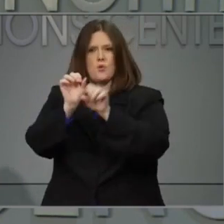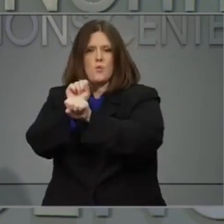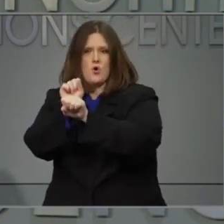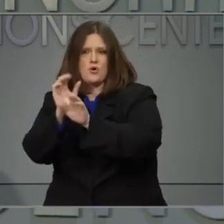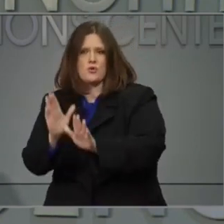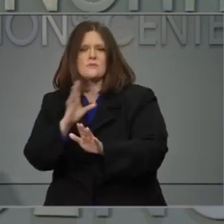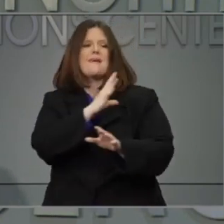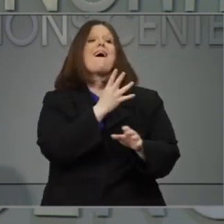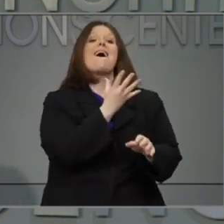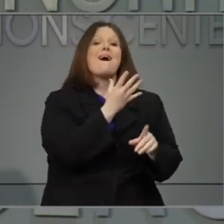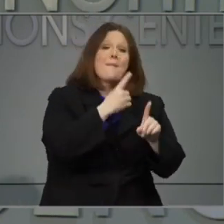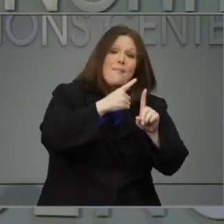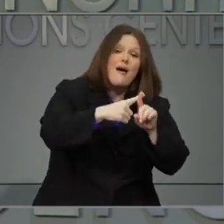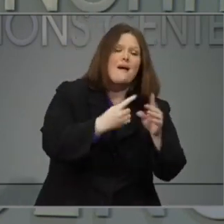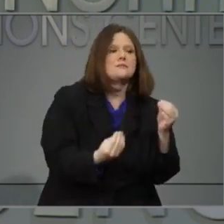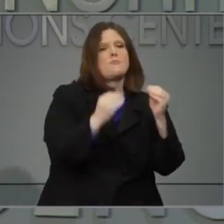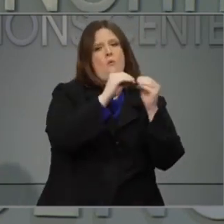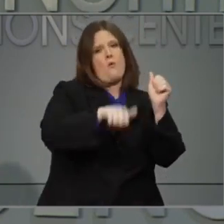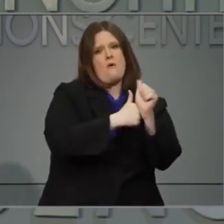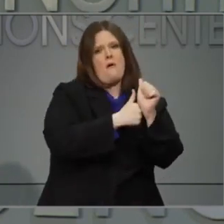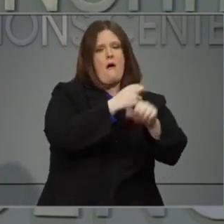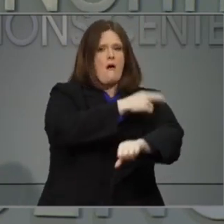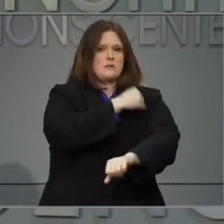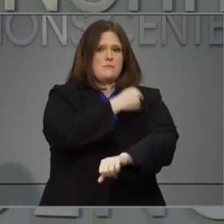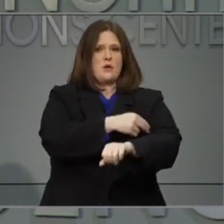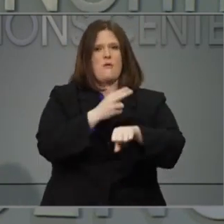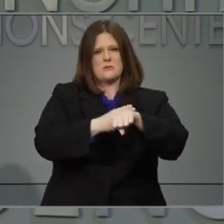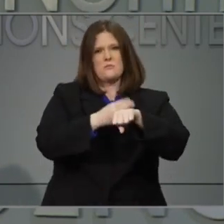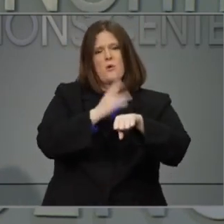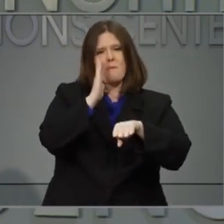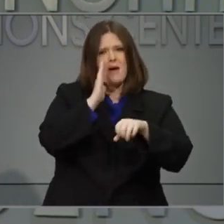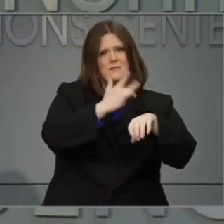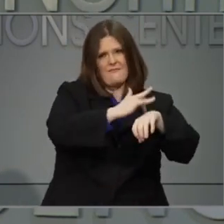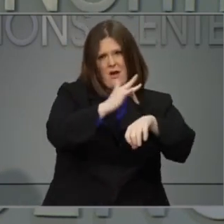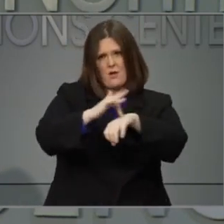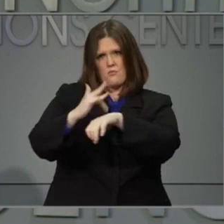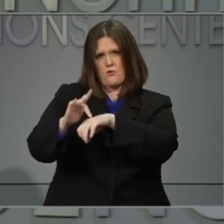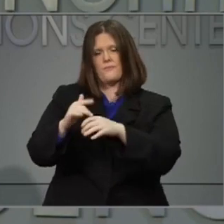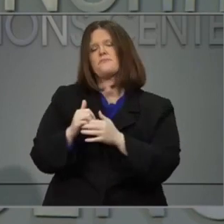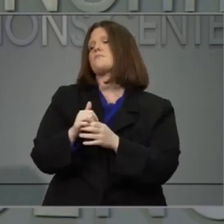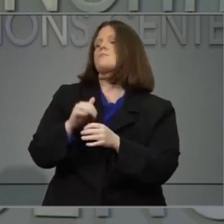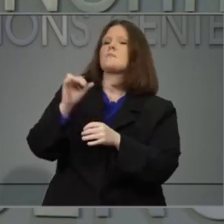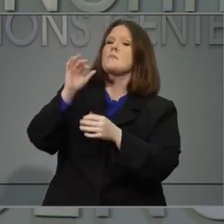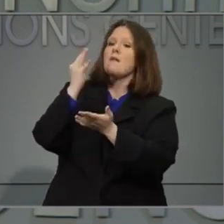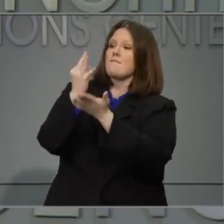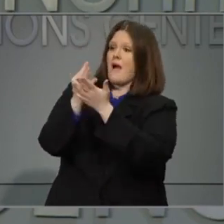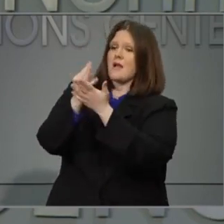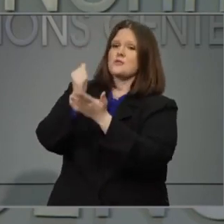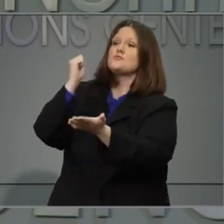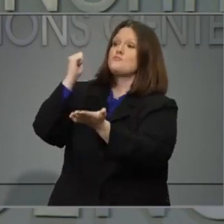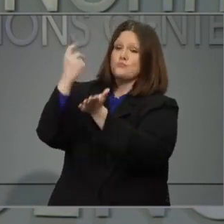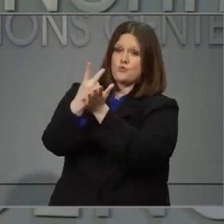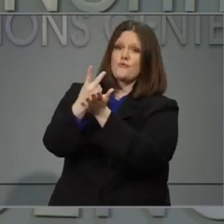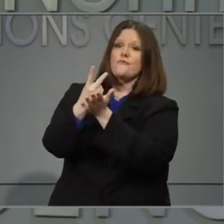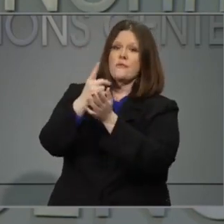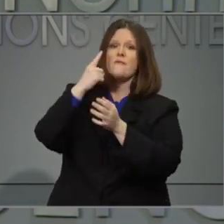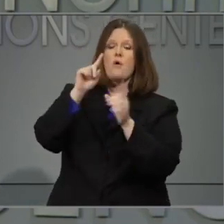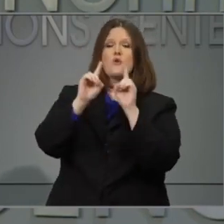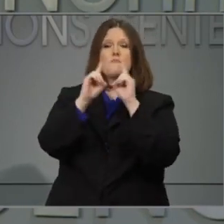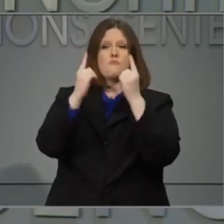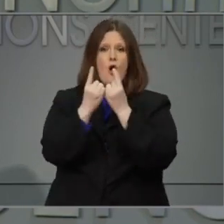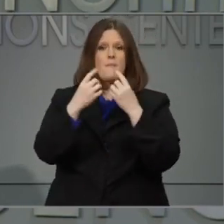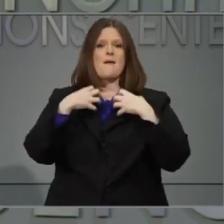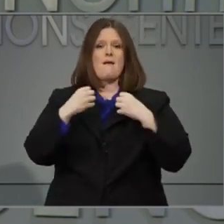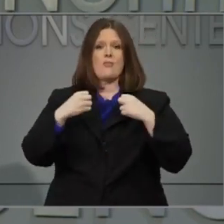available. I'm also glad to announce financial assistance through our Department of Public Health and, excuse me, our